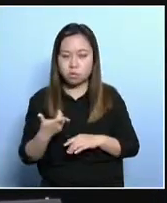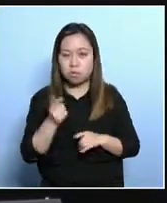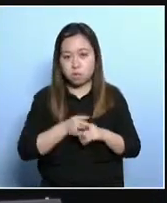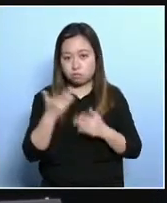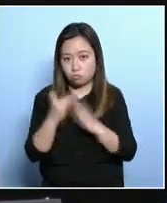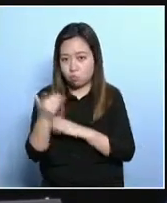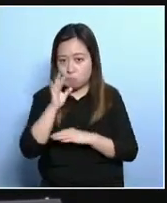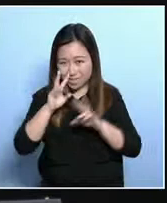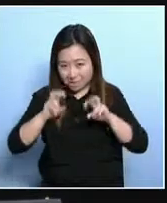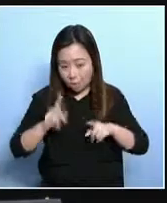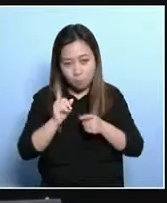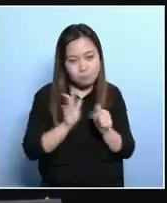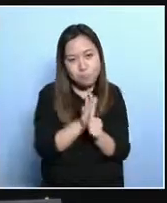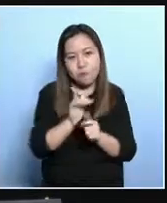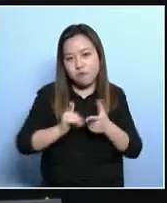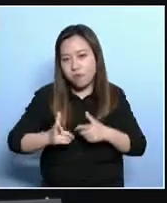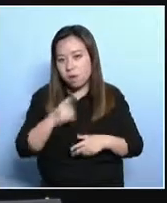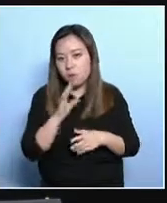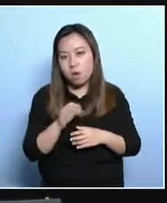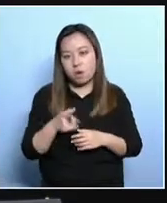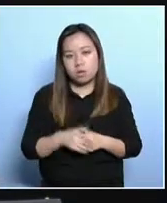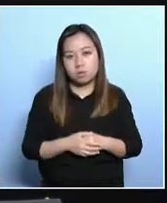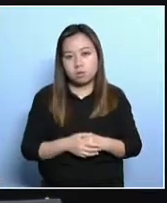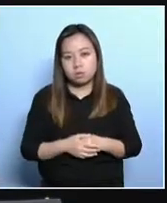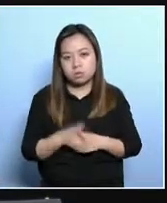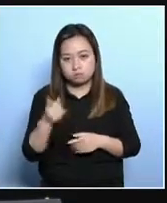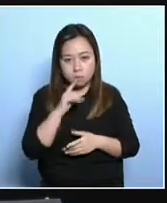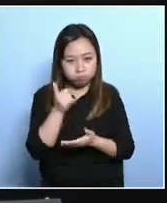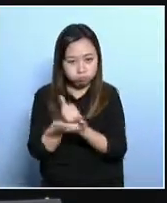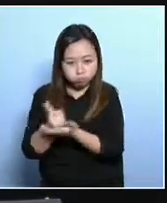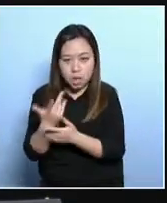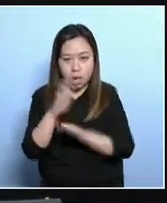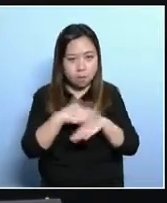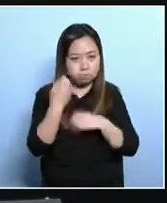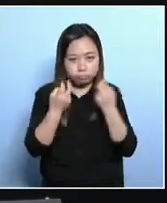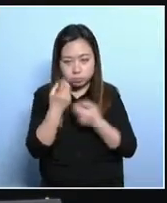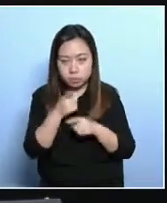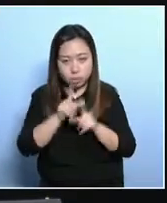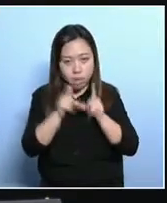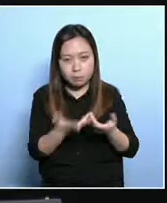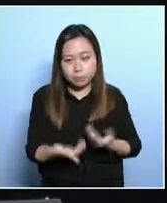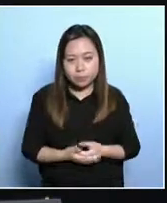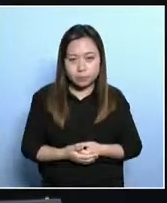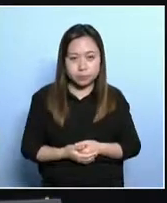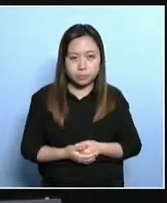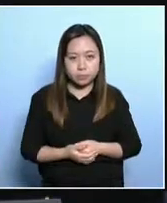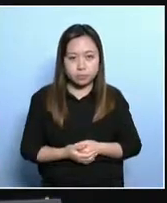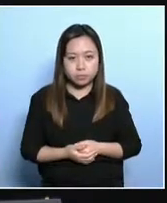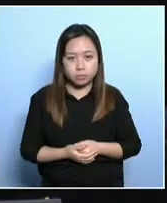And on children's poverty, has the government study done? And what help are you going to provide?